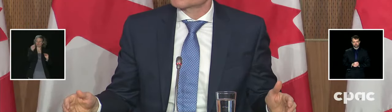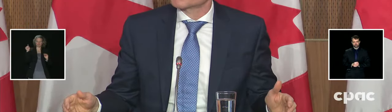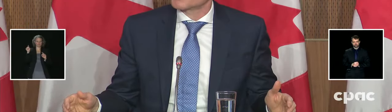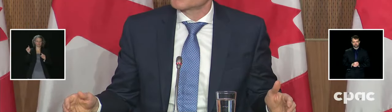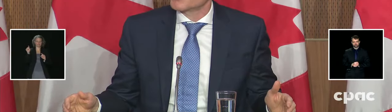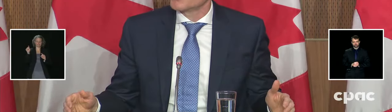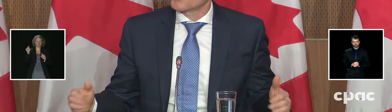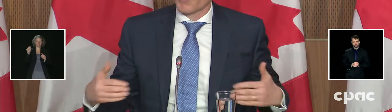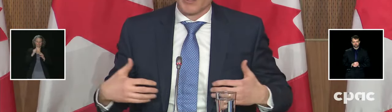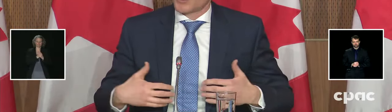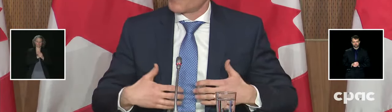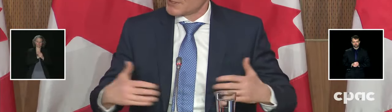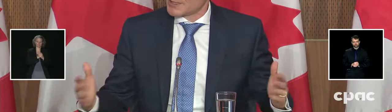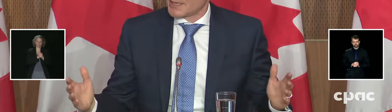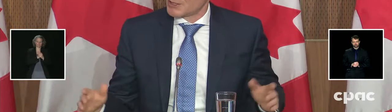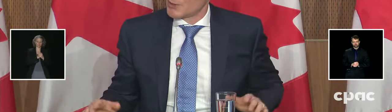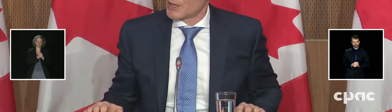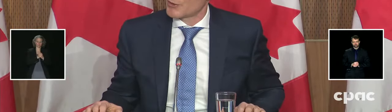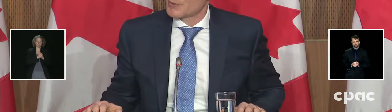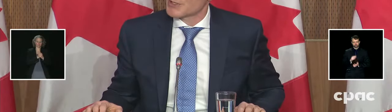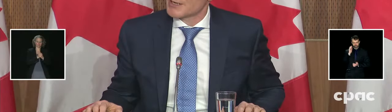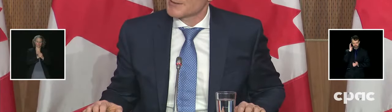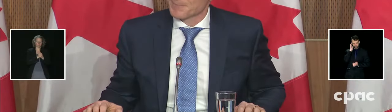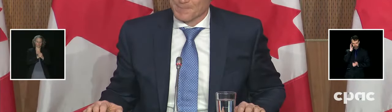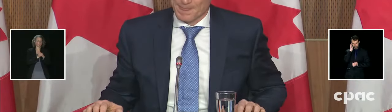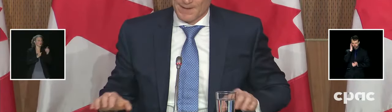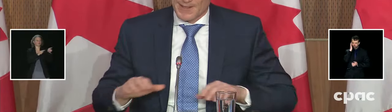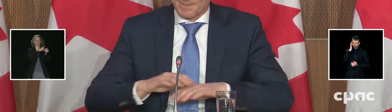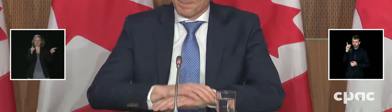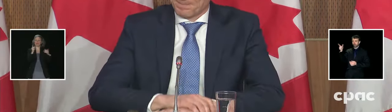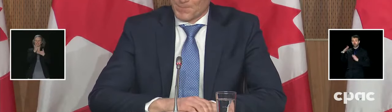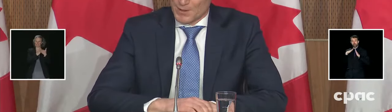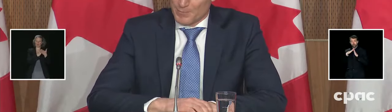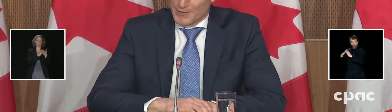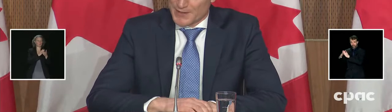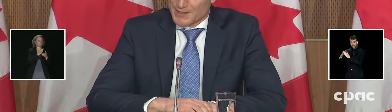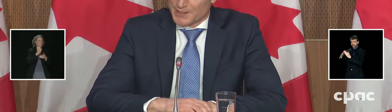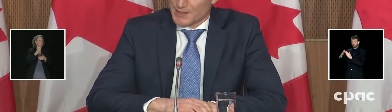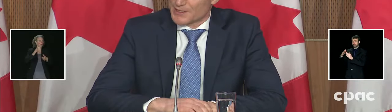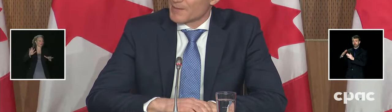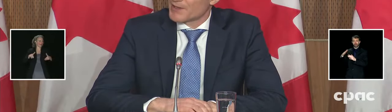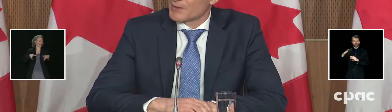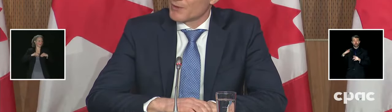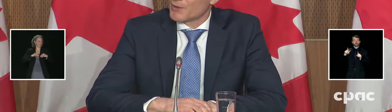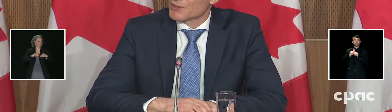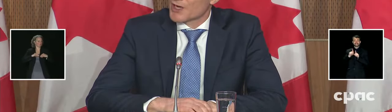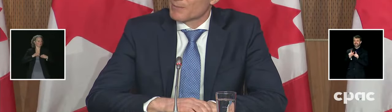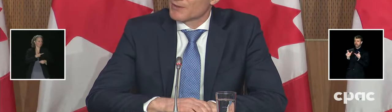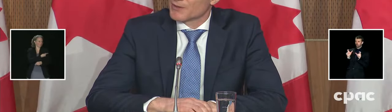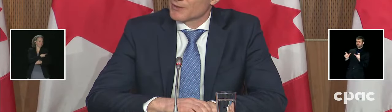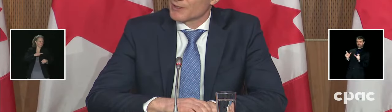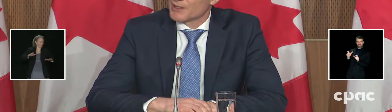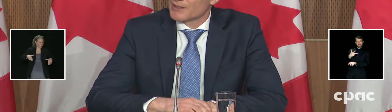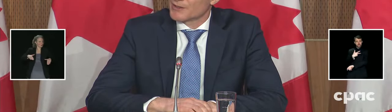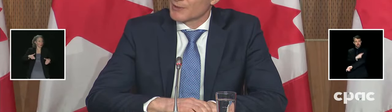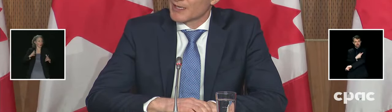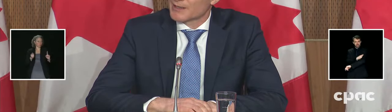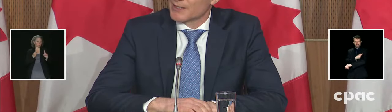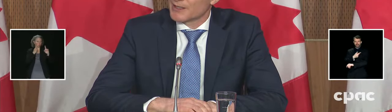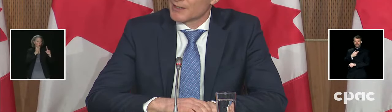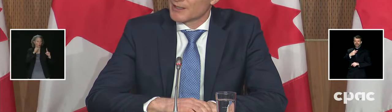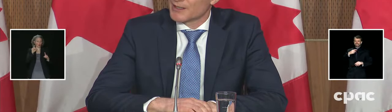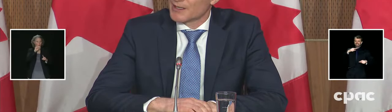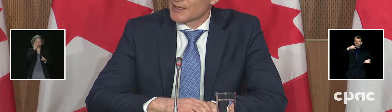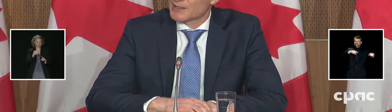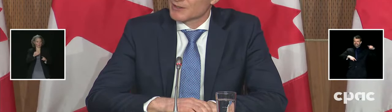across the country. We want to obviously get to 100%. But this is something that we won't stop until we